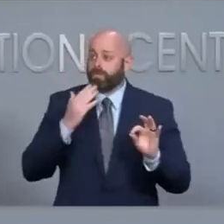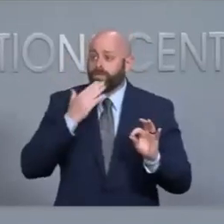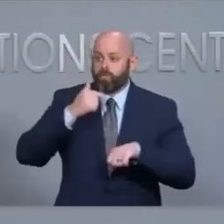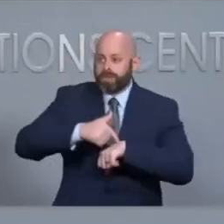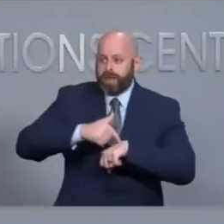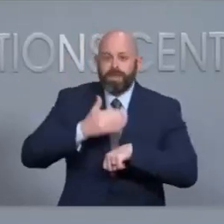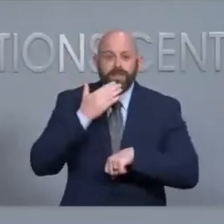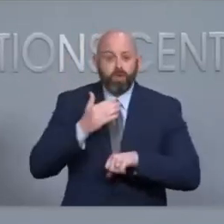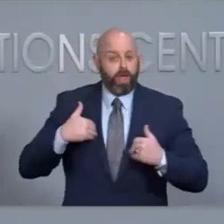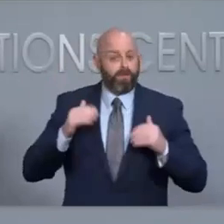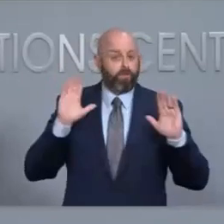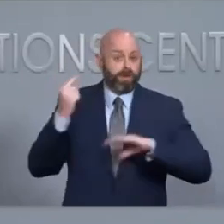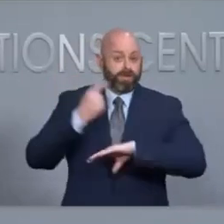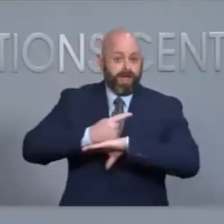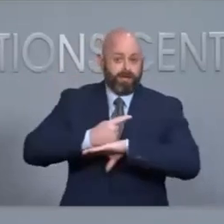and have a great day